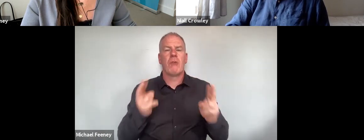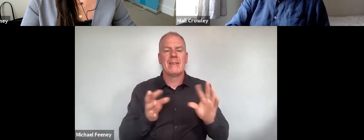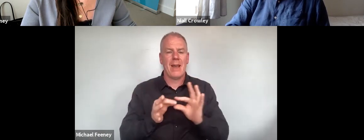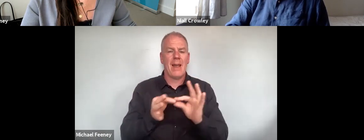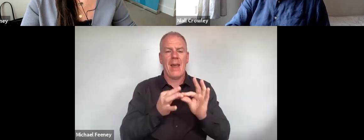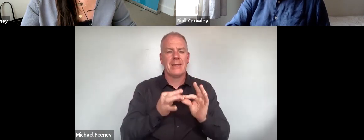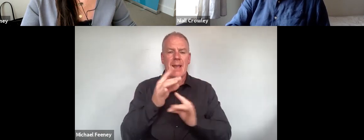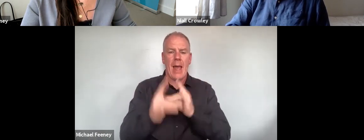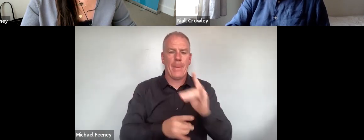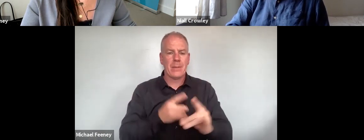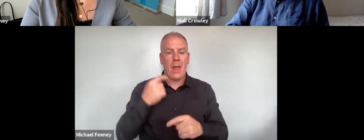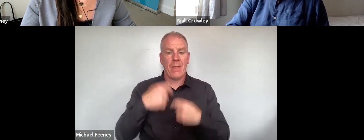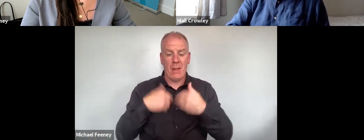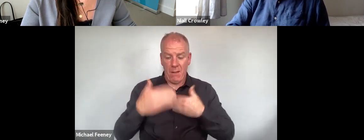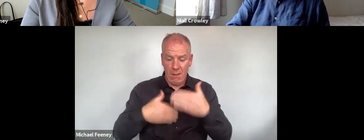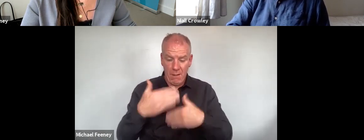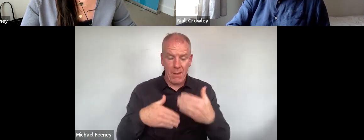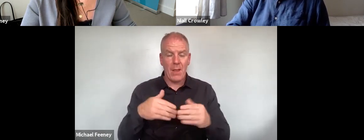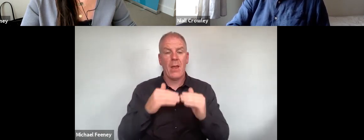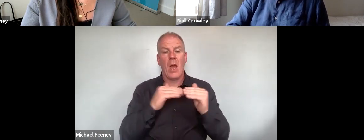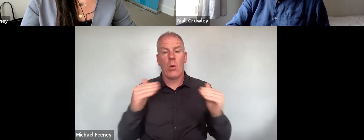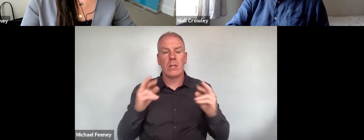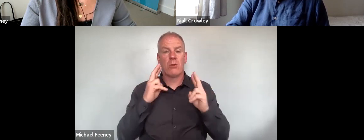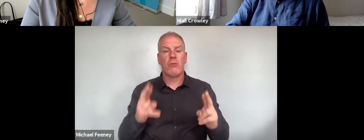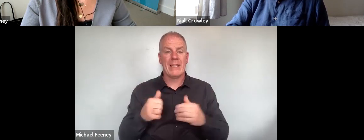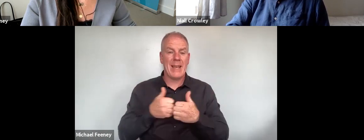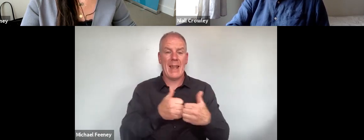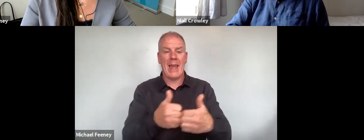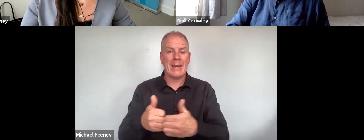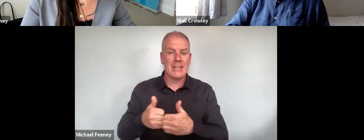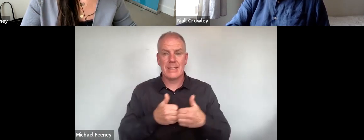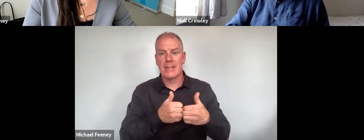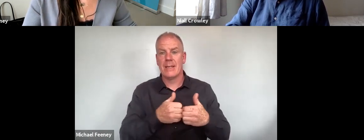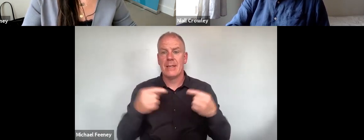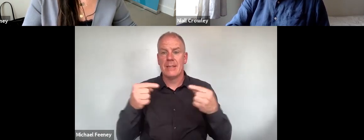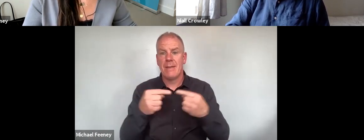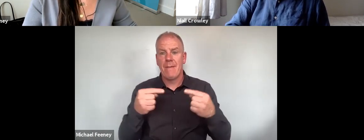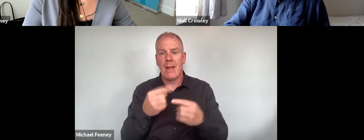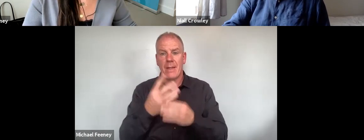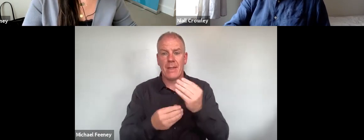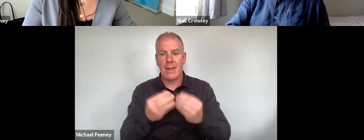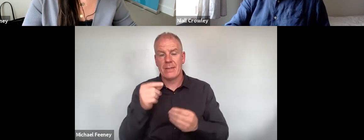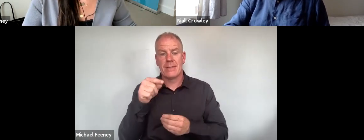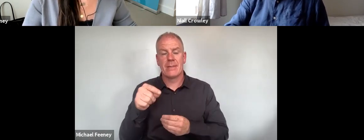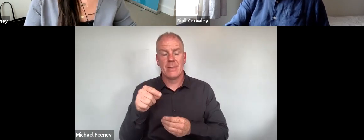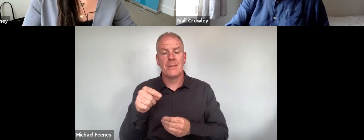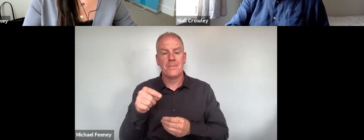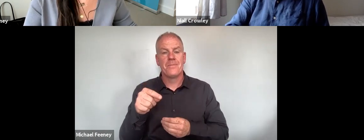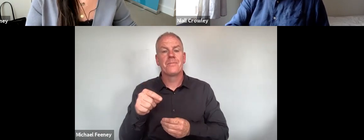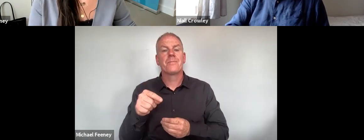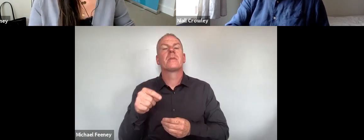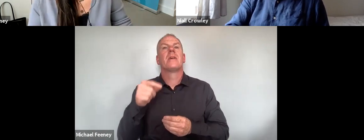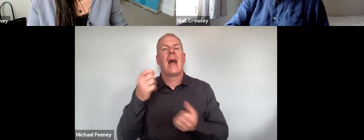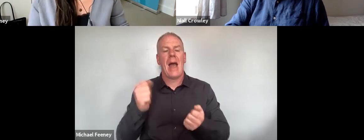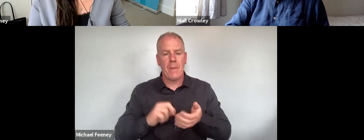Over subsequent years the Equality and Rights Alliance moved from defending an equality architecture under attack to putting forward a